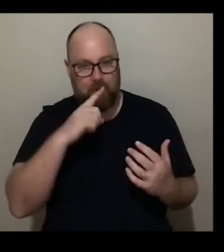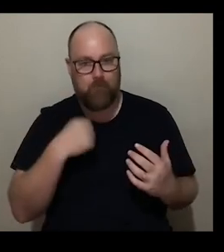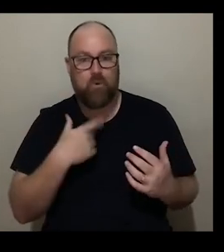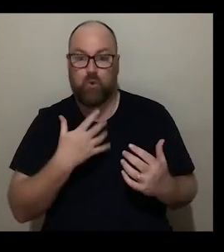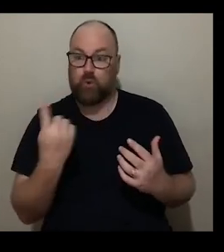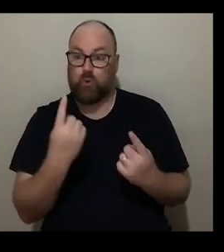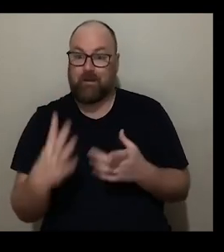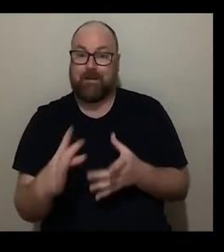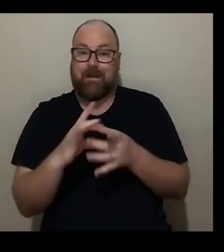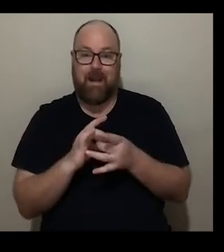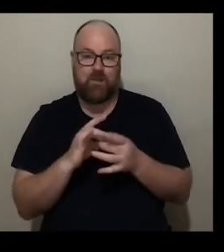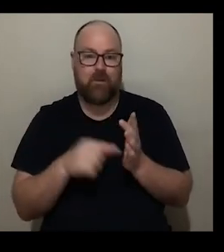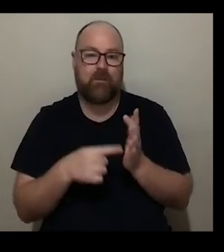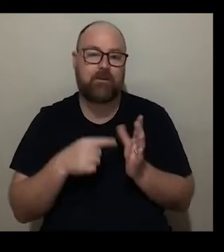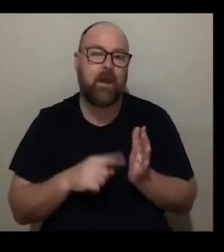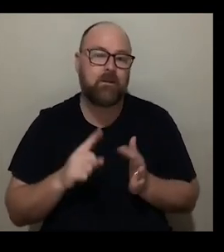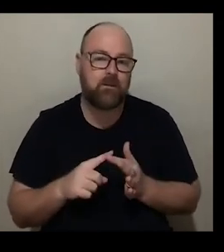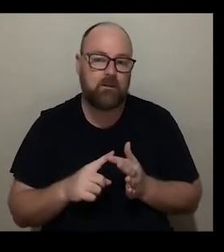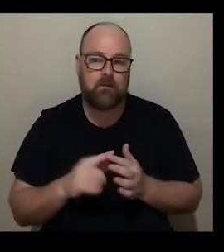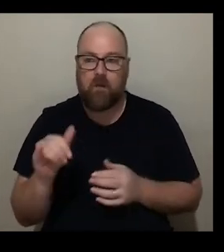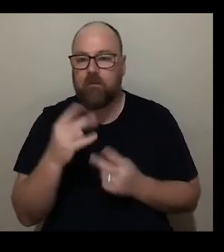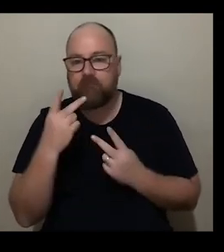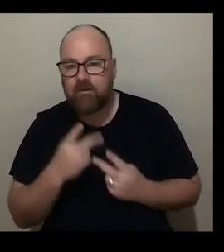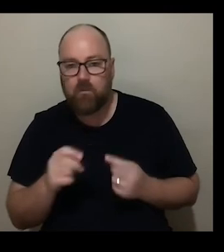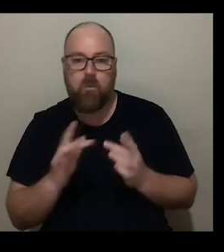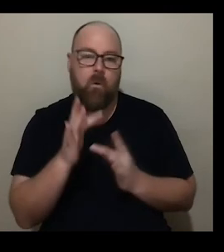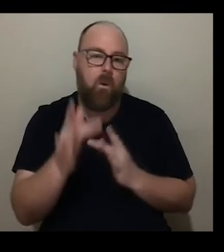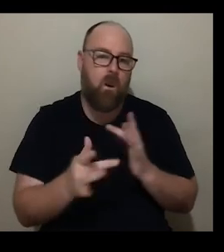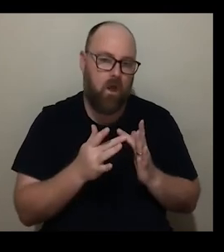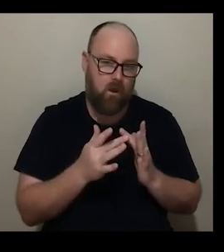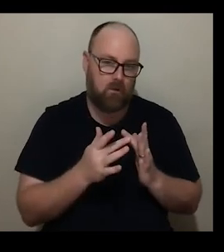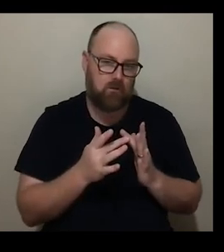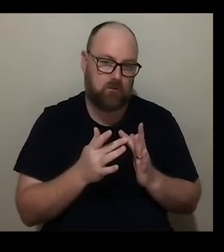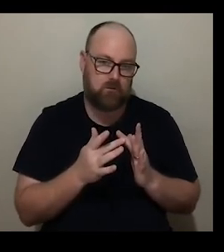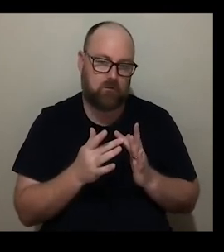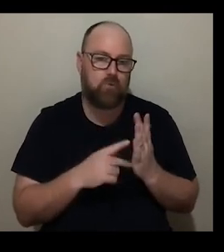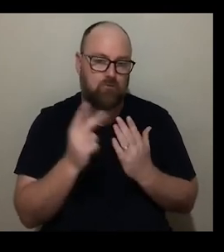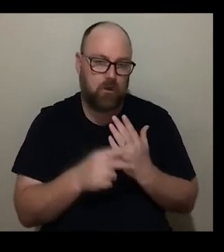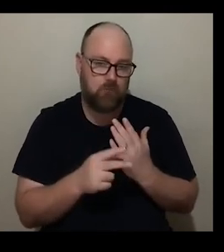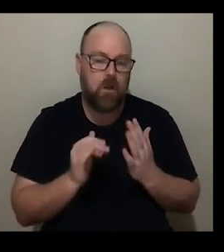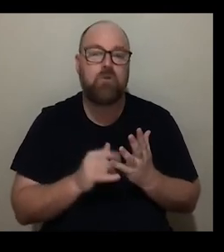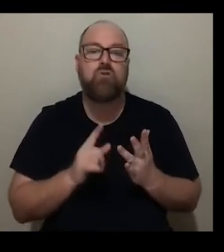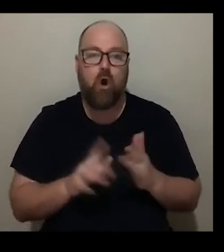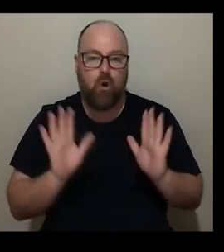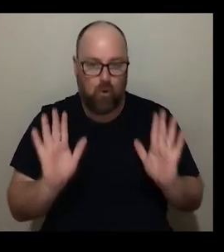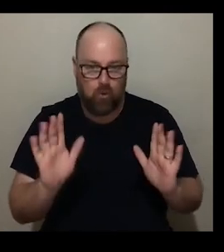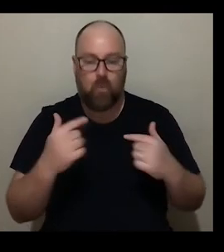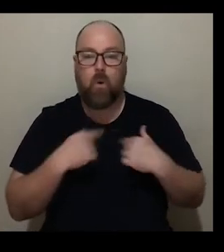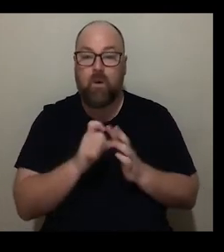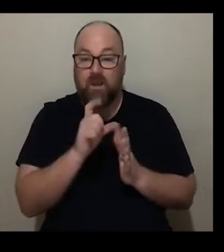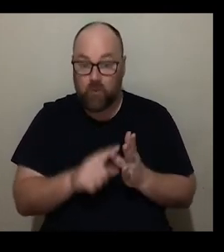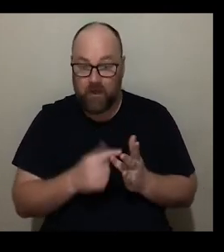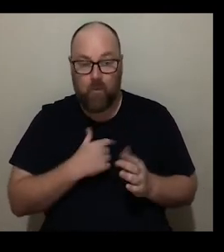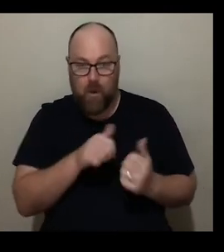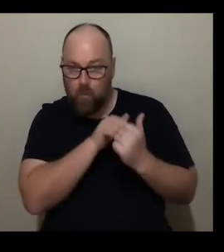engaging with tate either through visits or through our online provision so what we're doing is that we're working